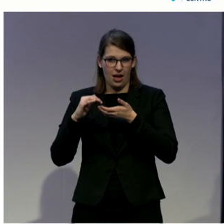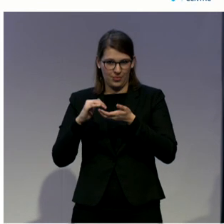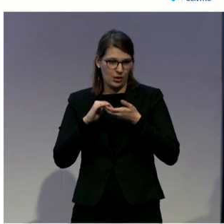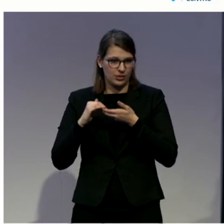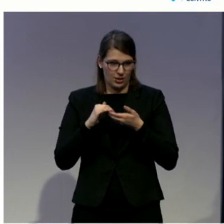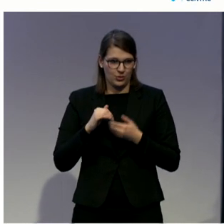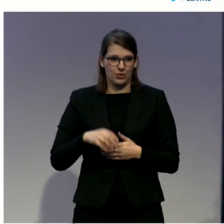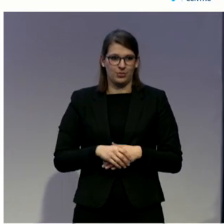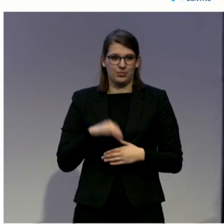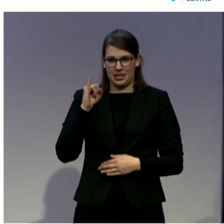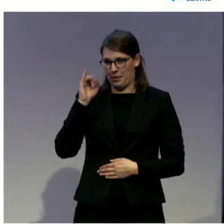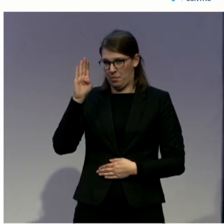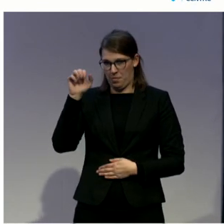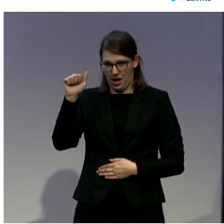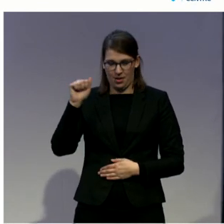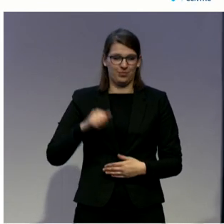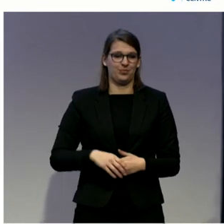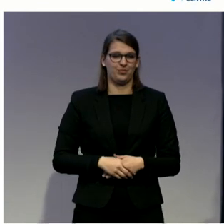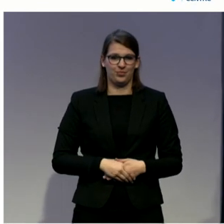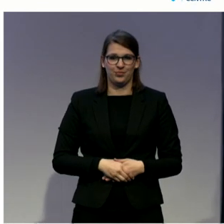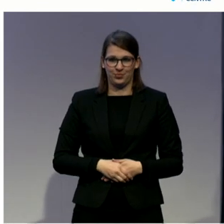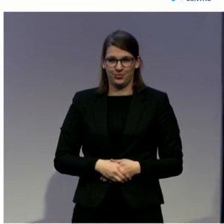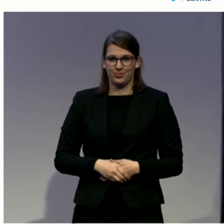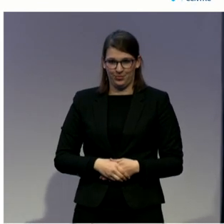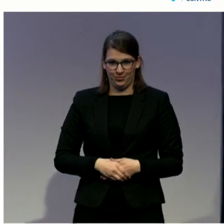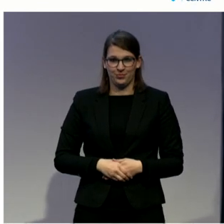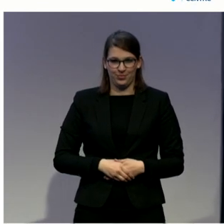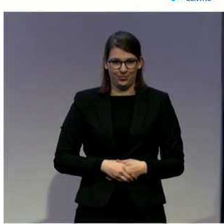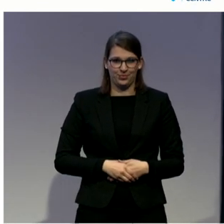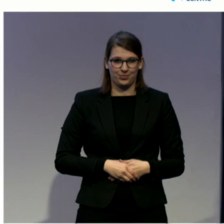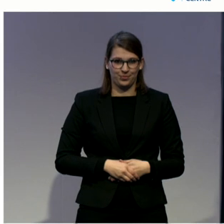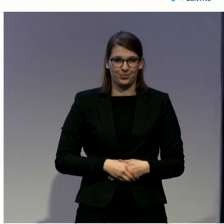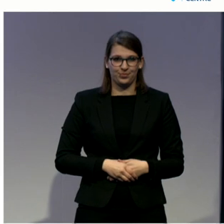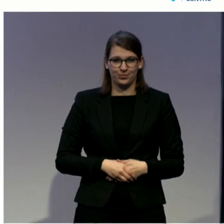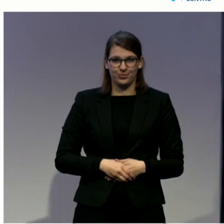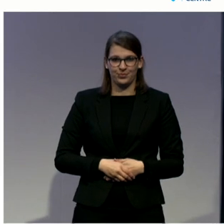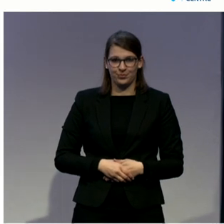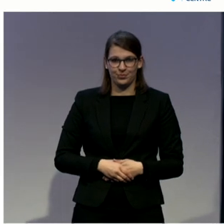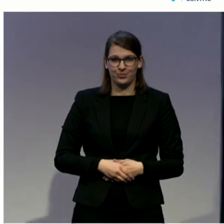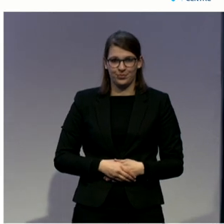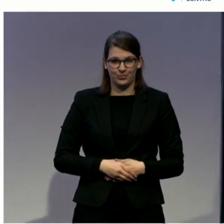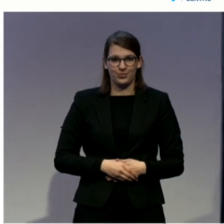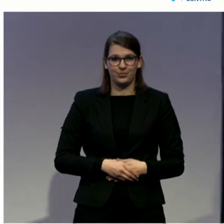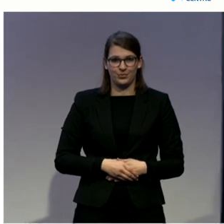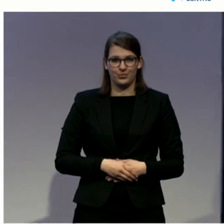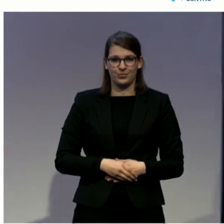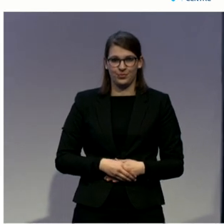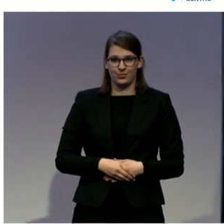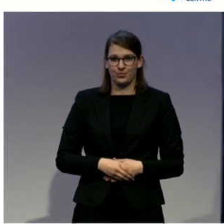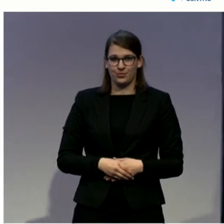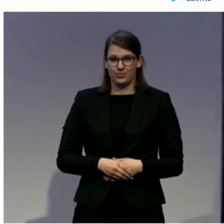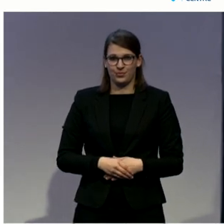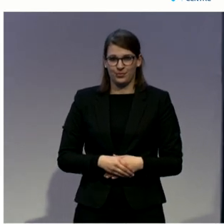The IBA is the foremost organisation for international legal practitioners with a membership